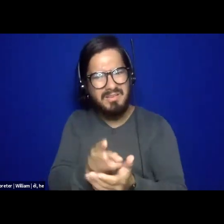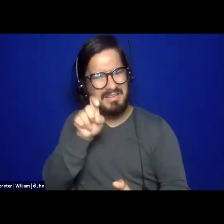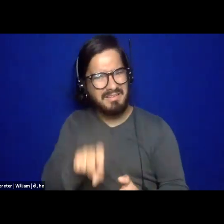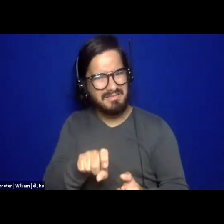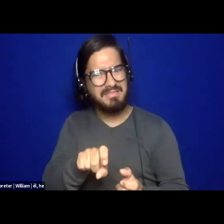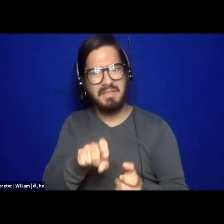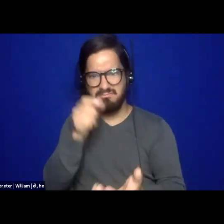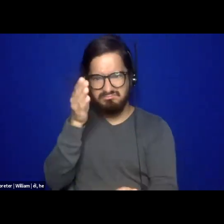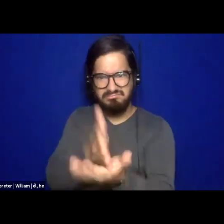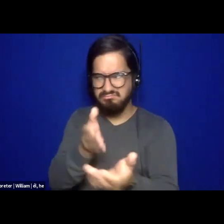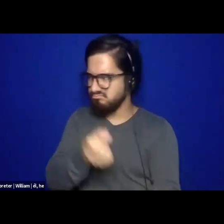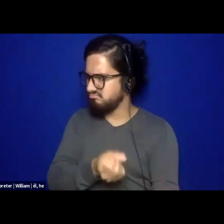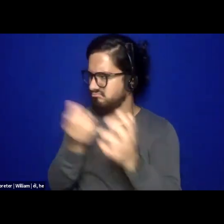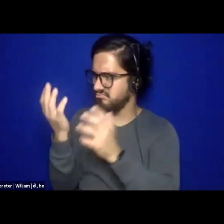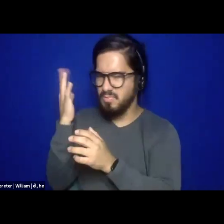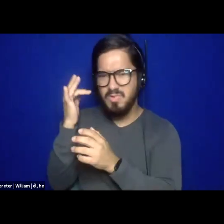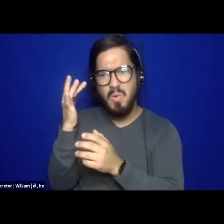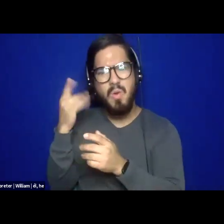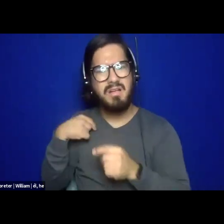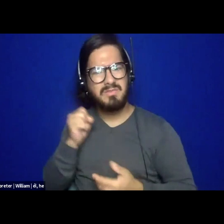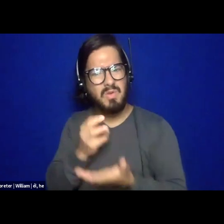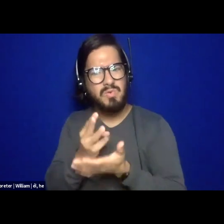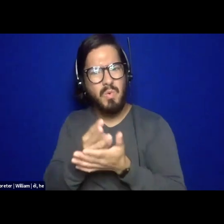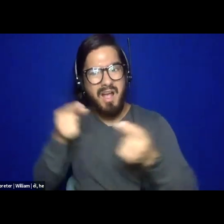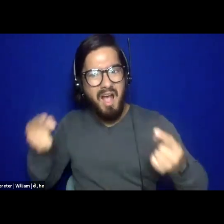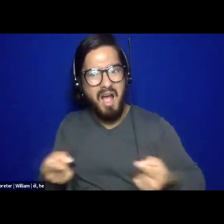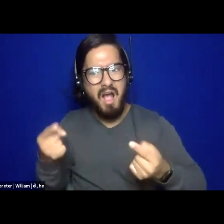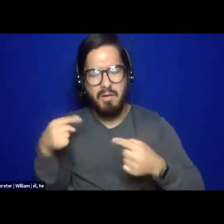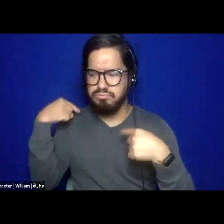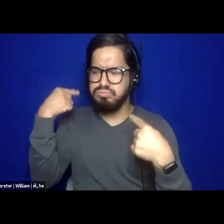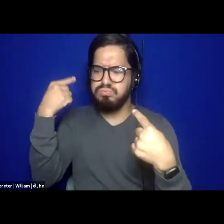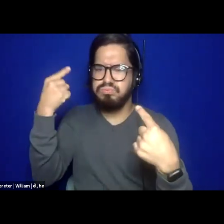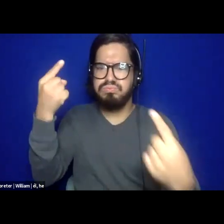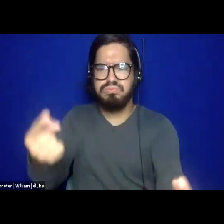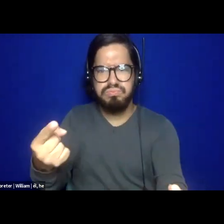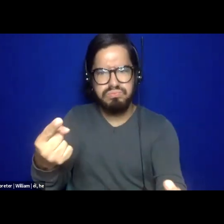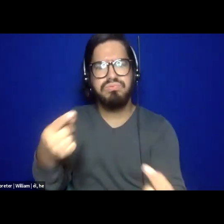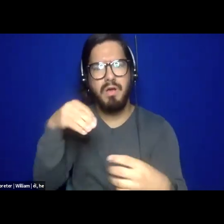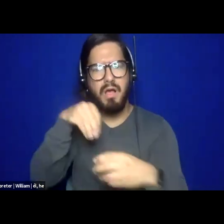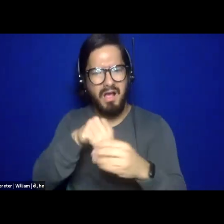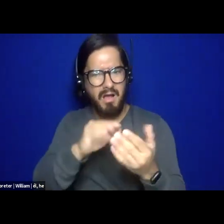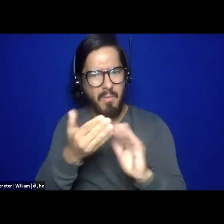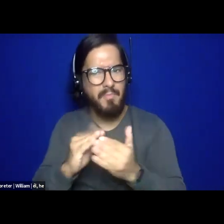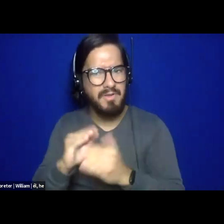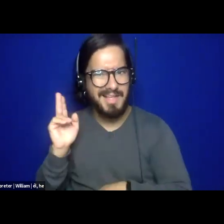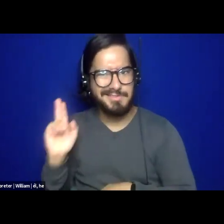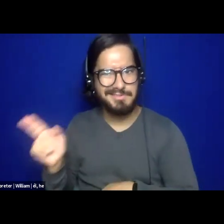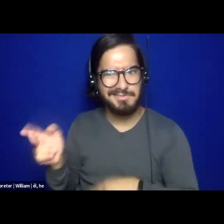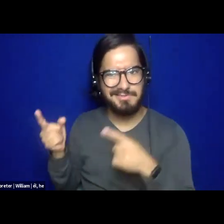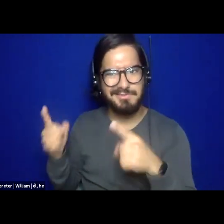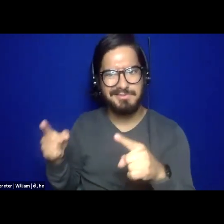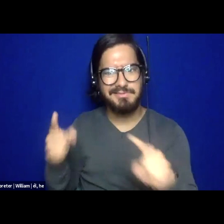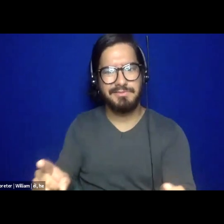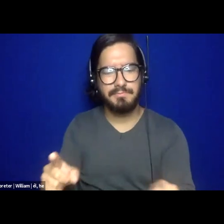because of the harm that social worker has, social work has caused in communities, um, historically, uh, many